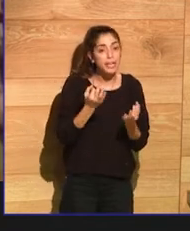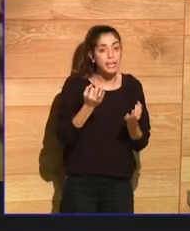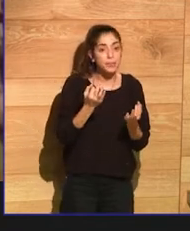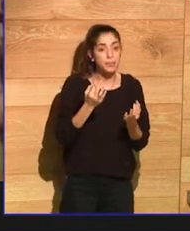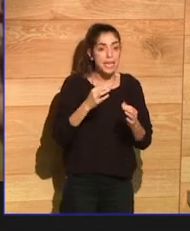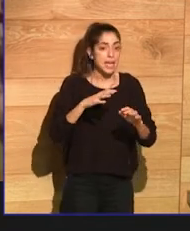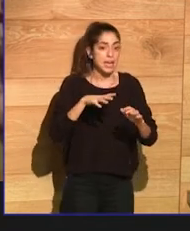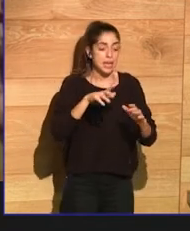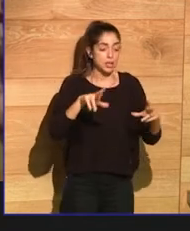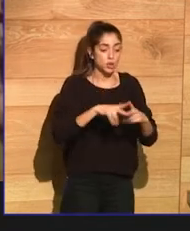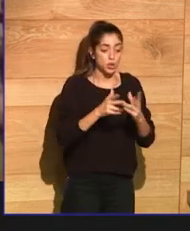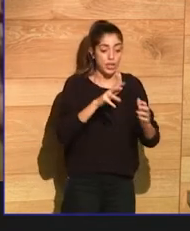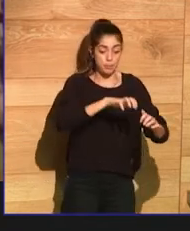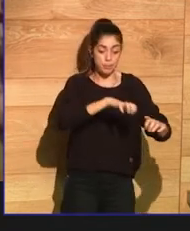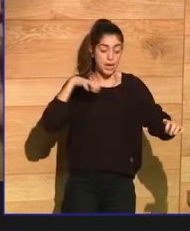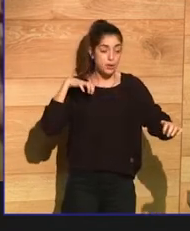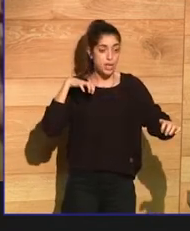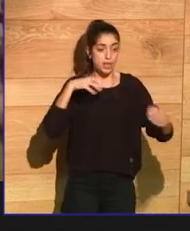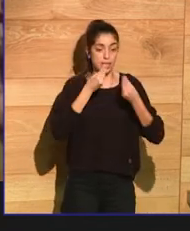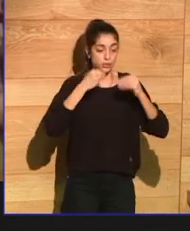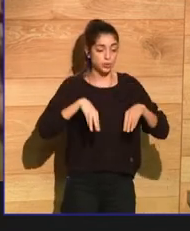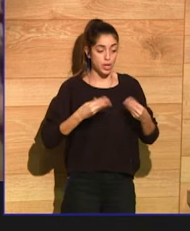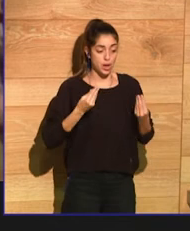history has come about because